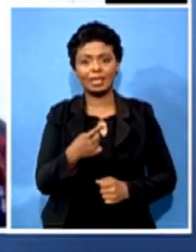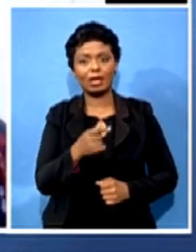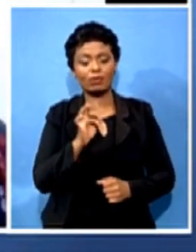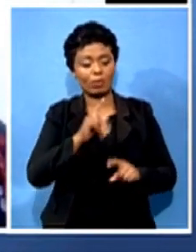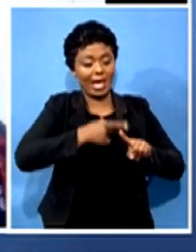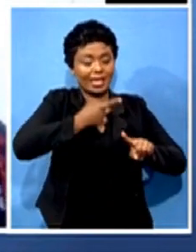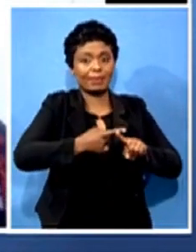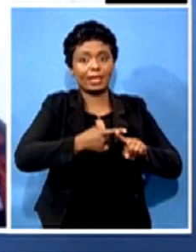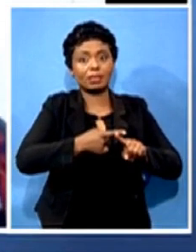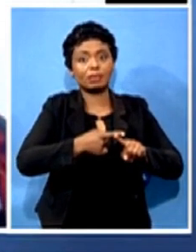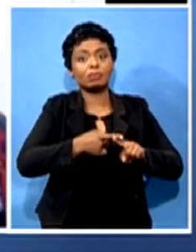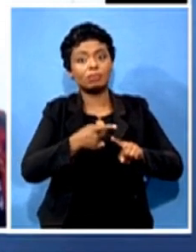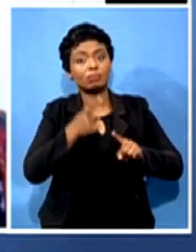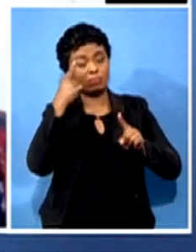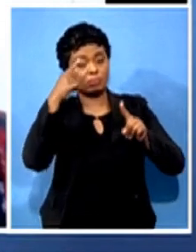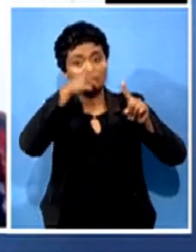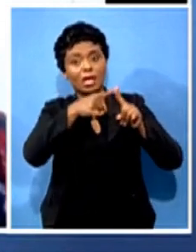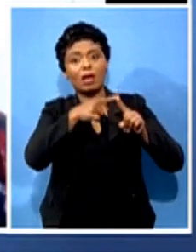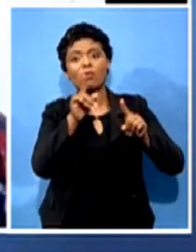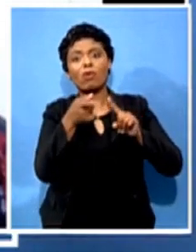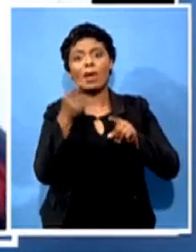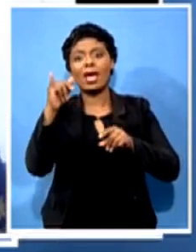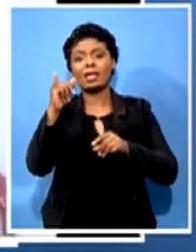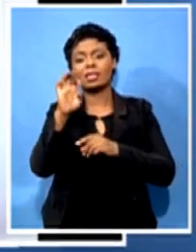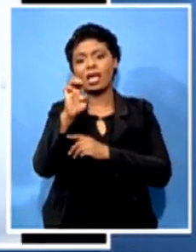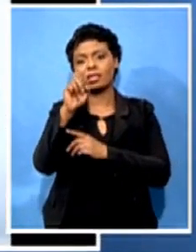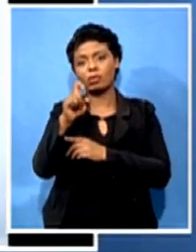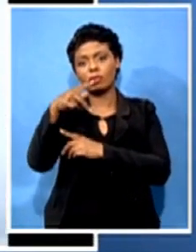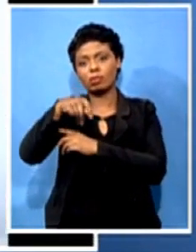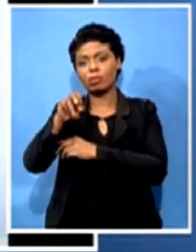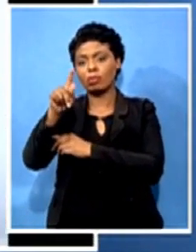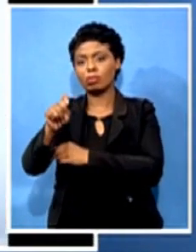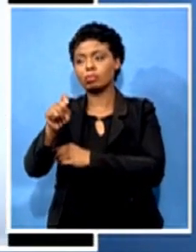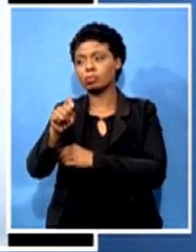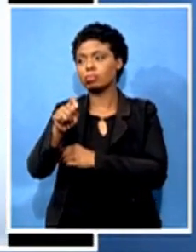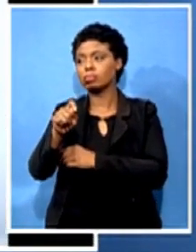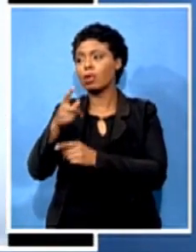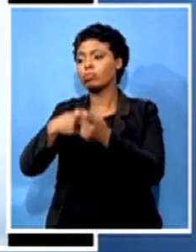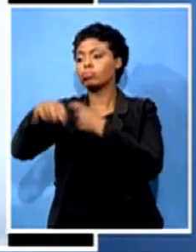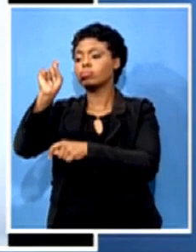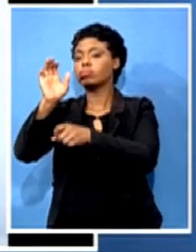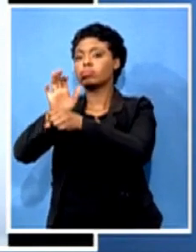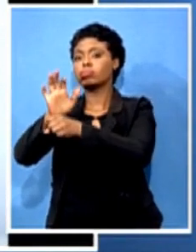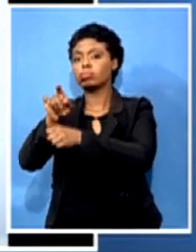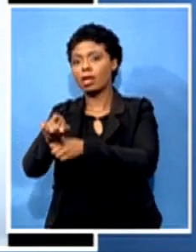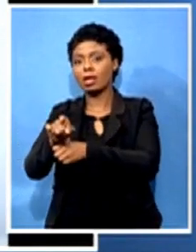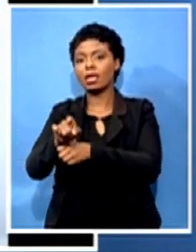from South Africa and to the African continent. And this obviously increases domestic resources and generates foreign earnings.